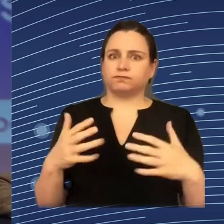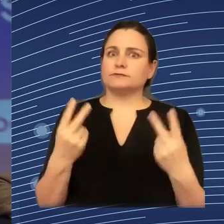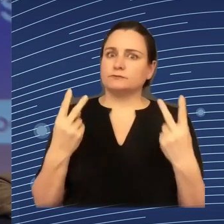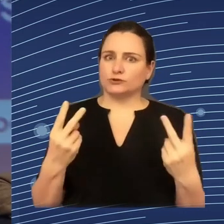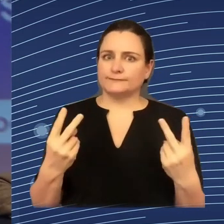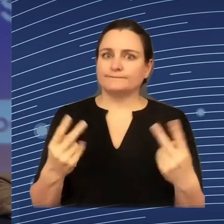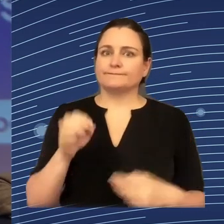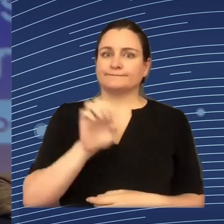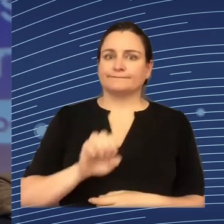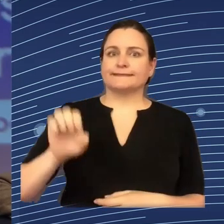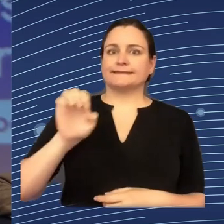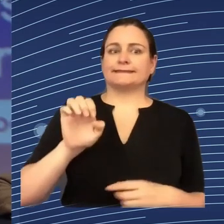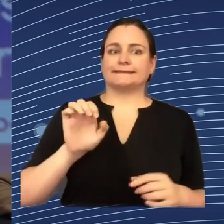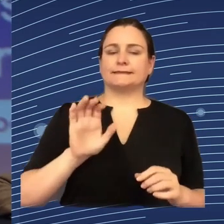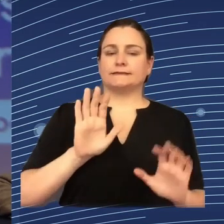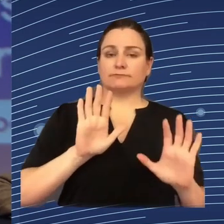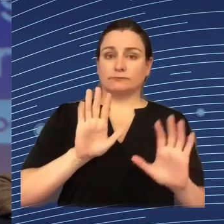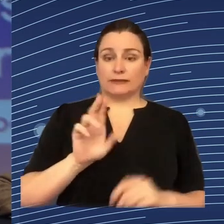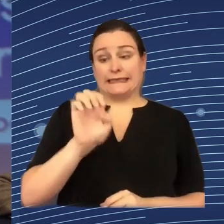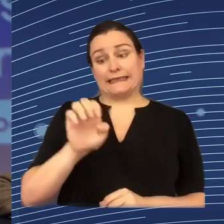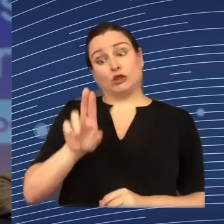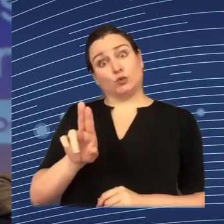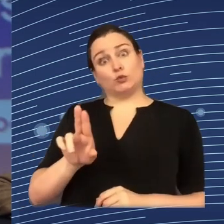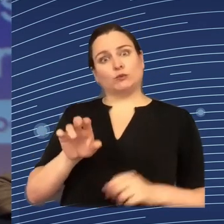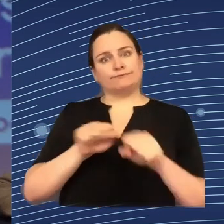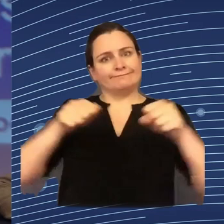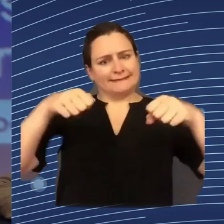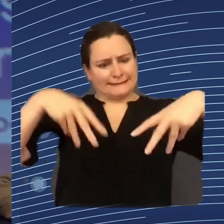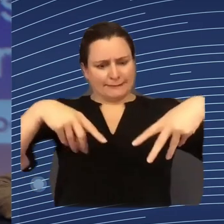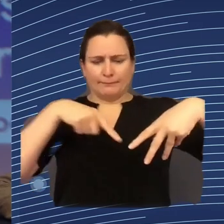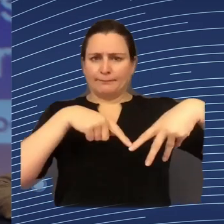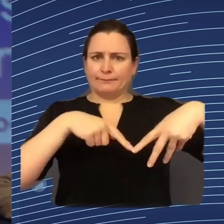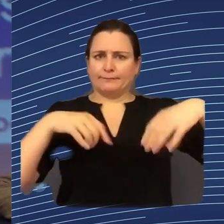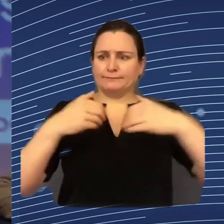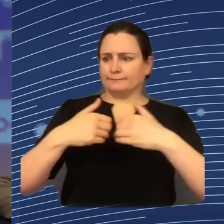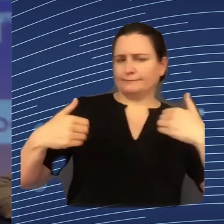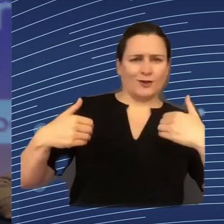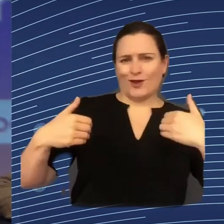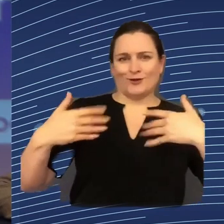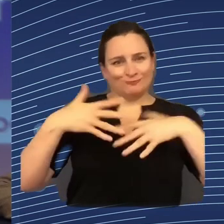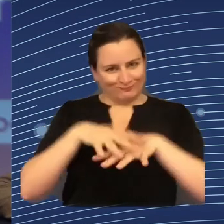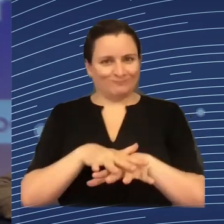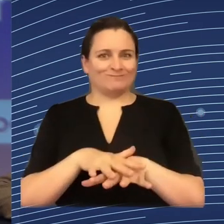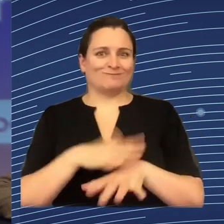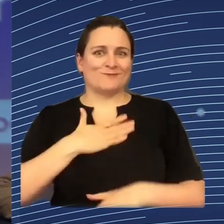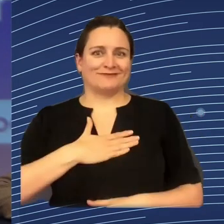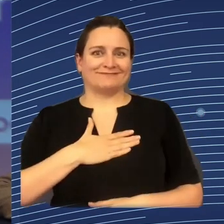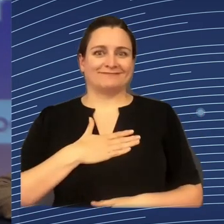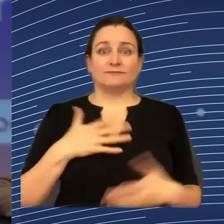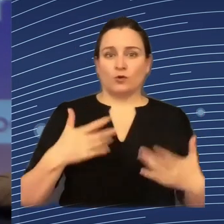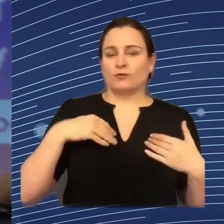system inscribed in the treaties. And so, of course, any discussion on design or co-design,